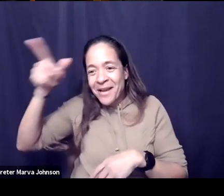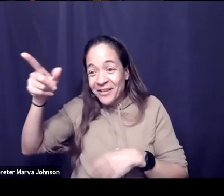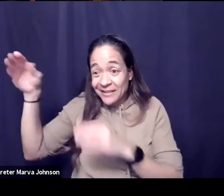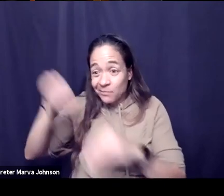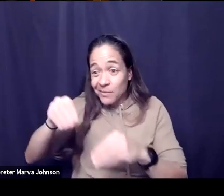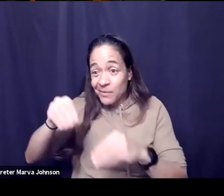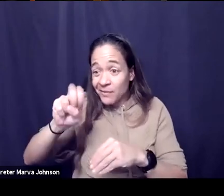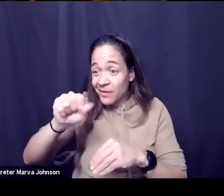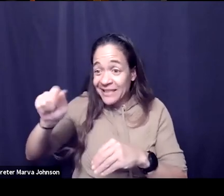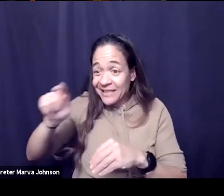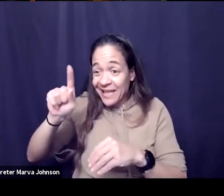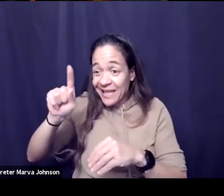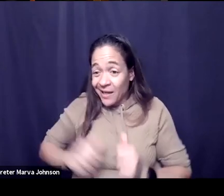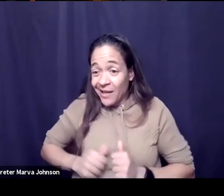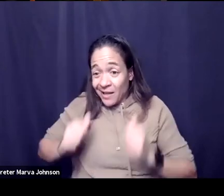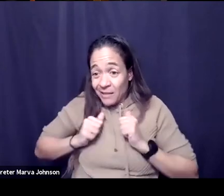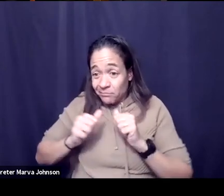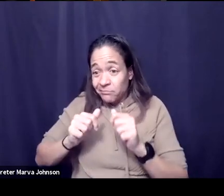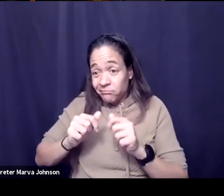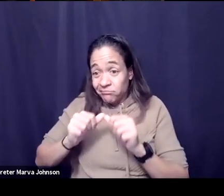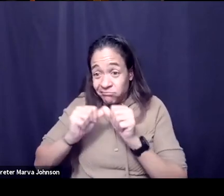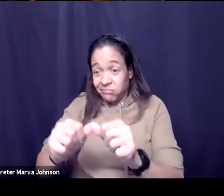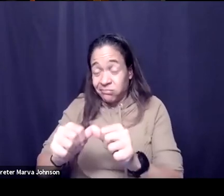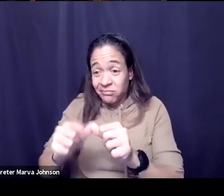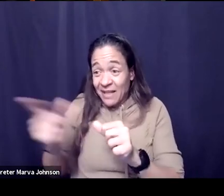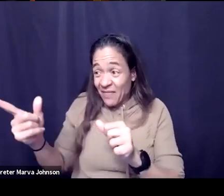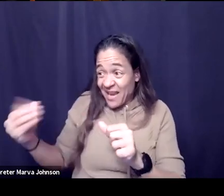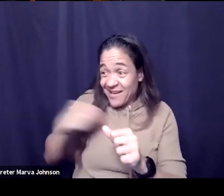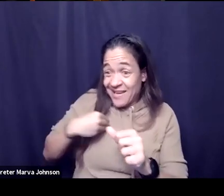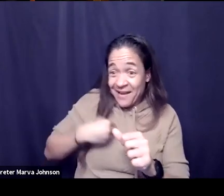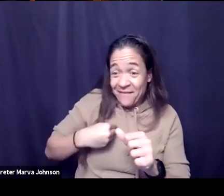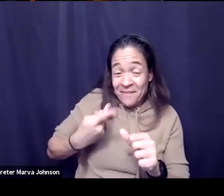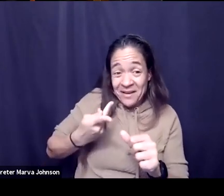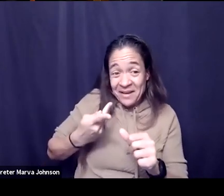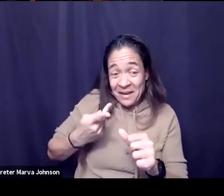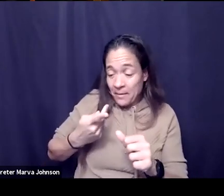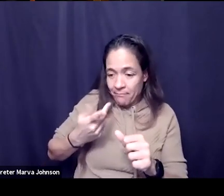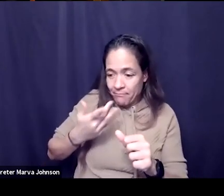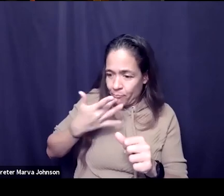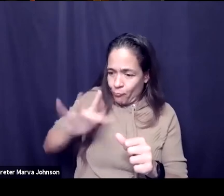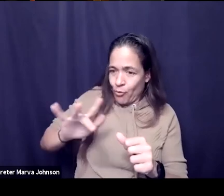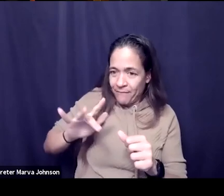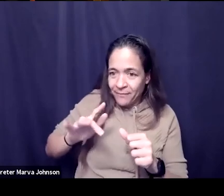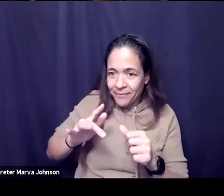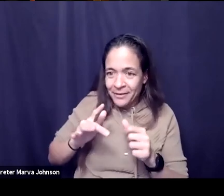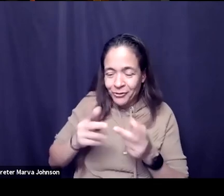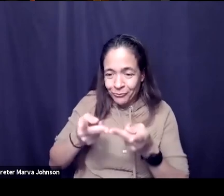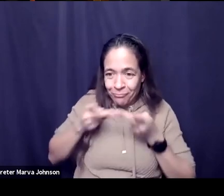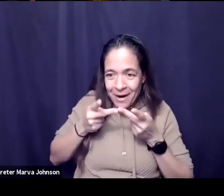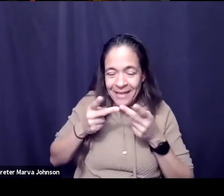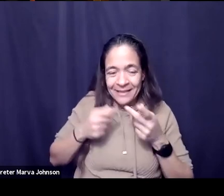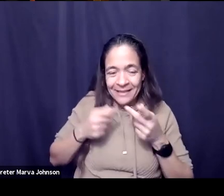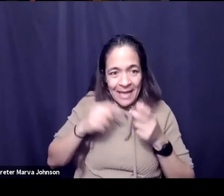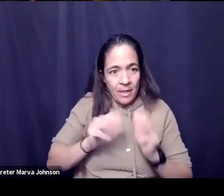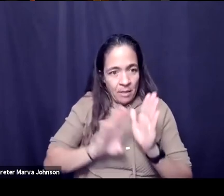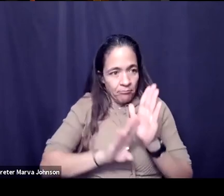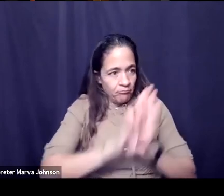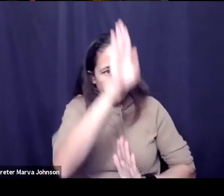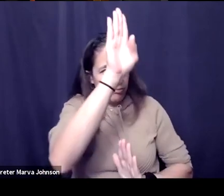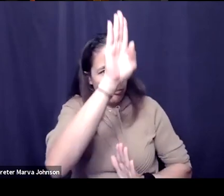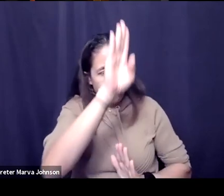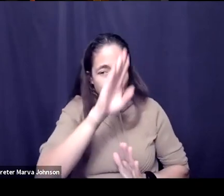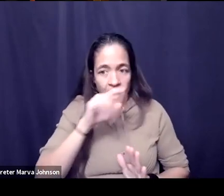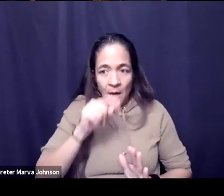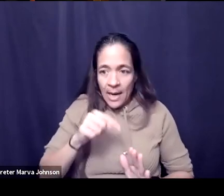wow they gave me a privilege and a platform to like to thrive to do something that you know that i really find is like purposeful